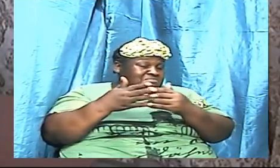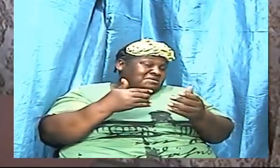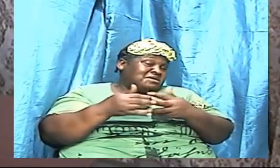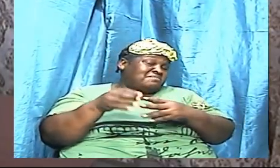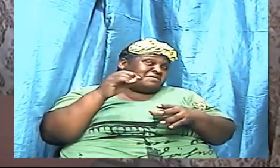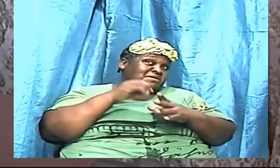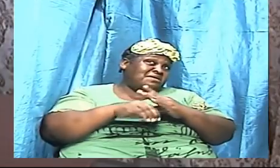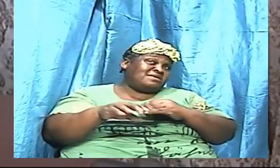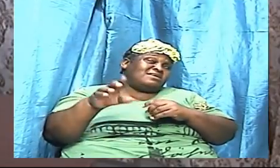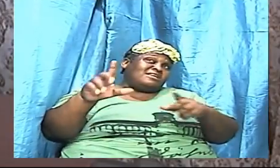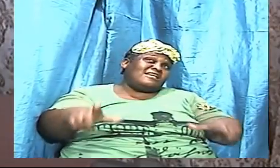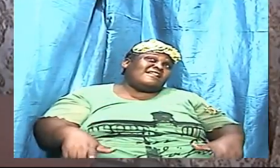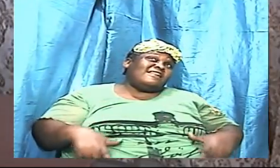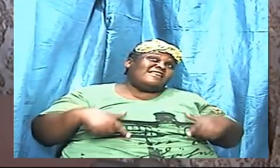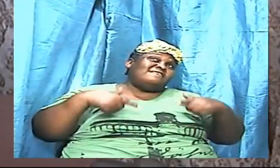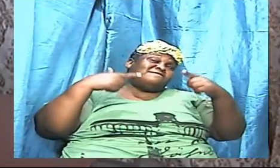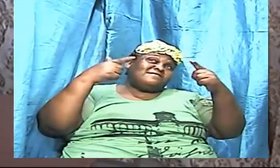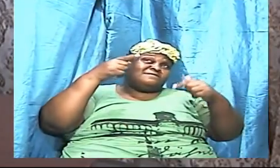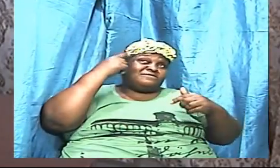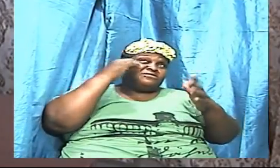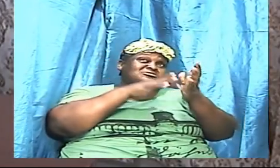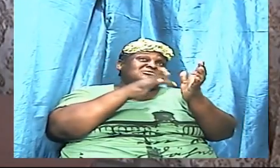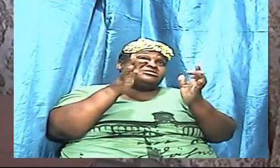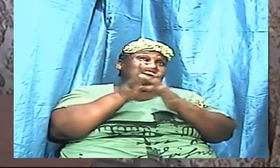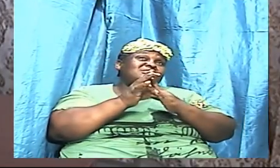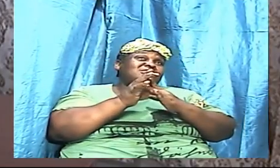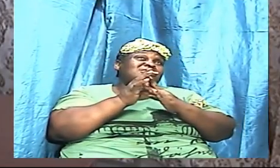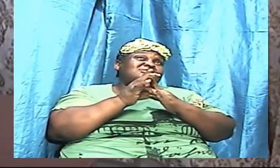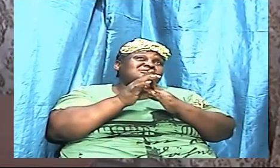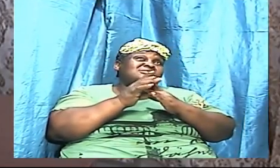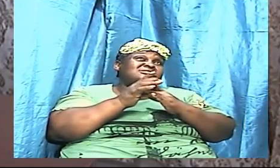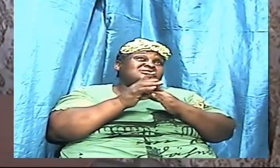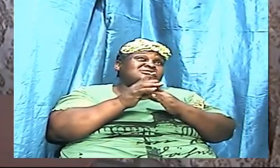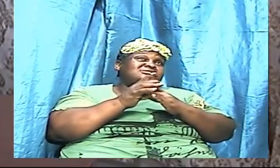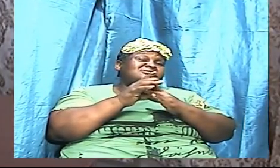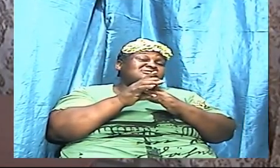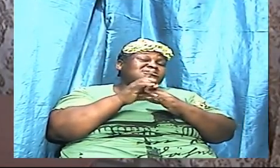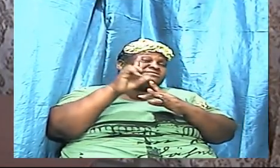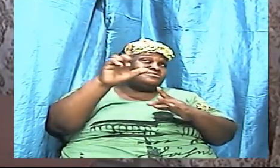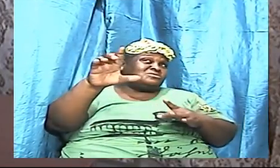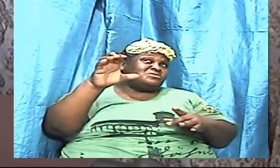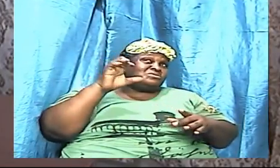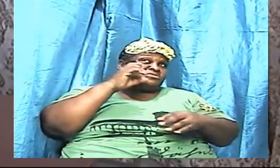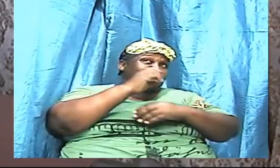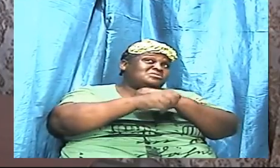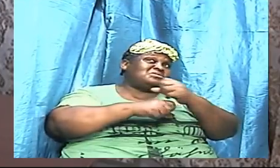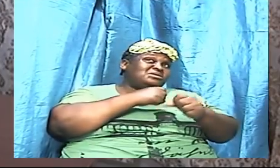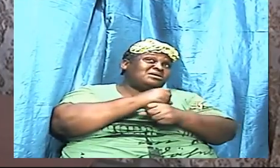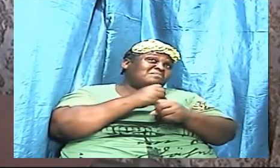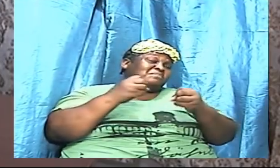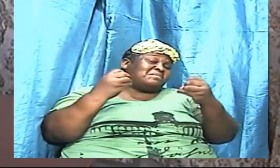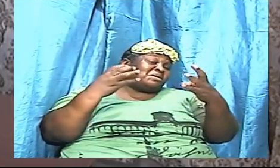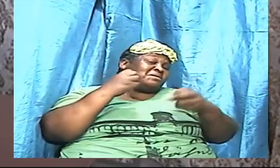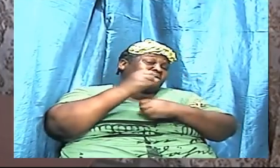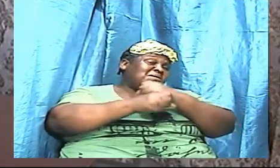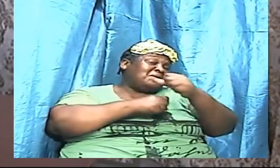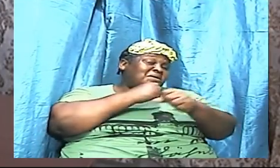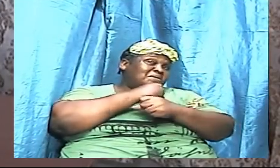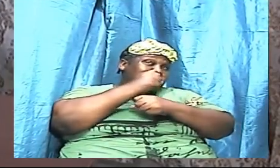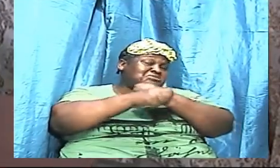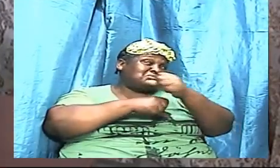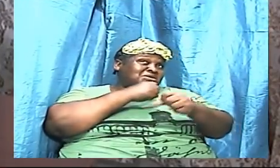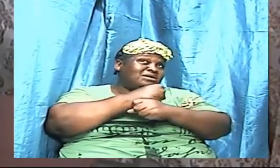we might have been walking with God for a decade or more we know certain things